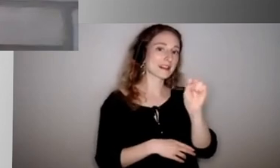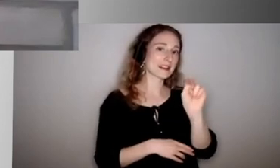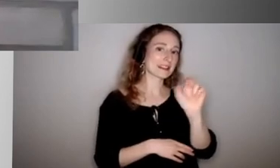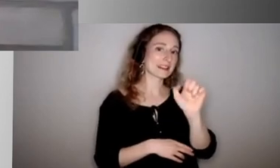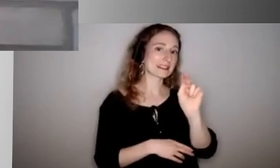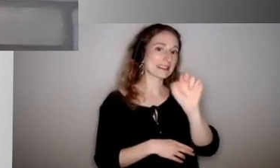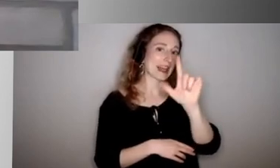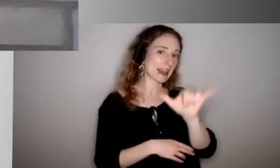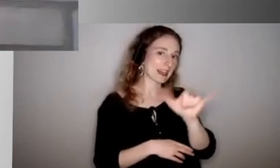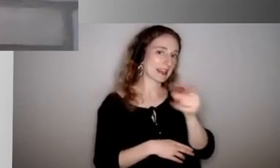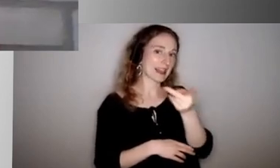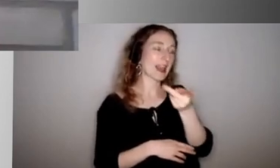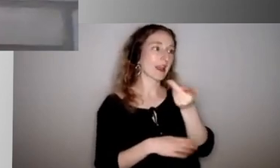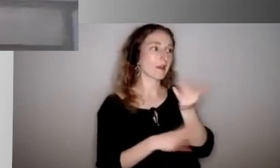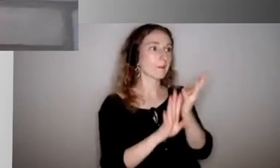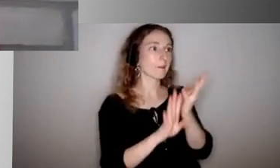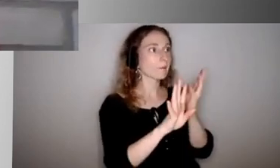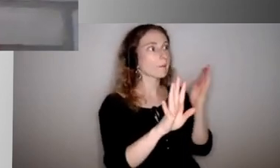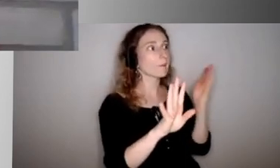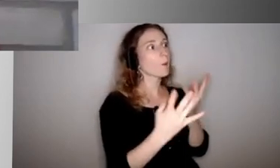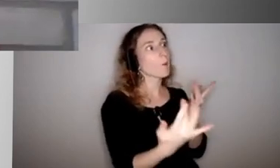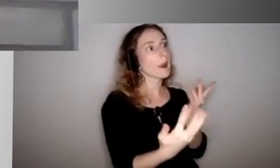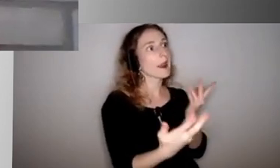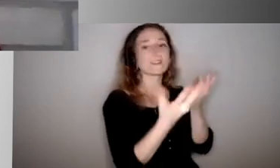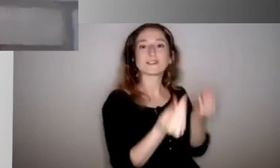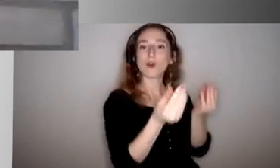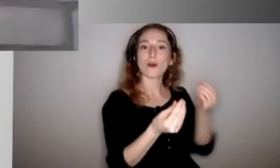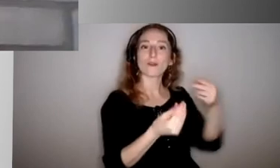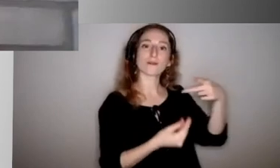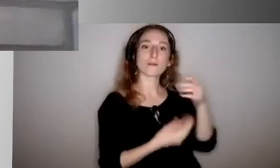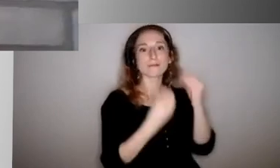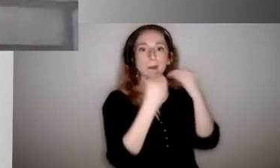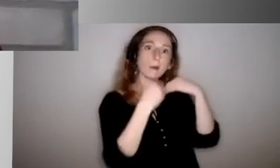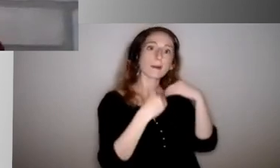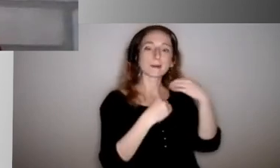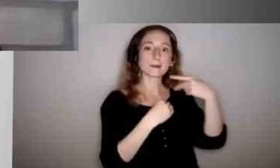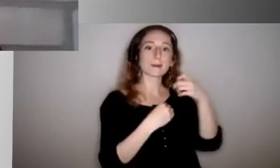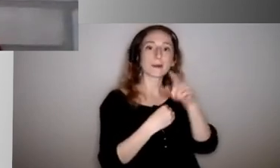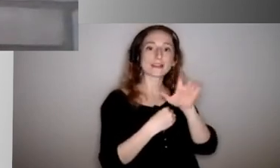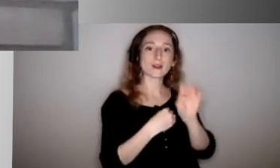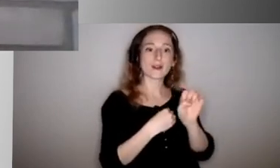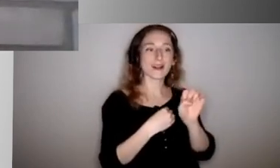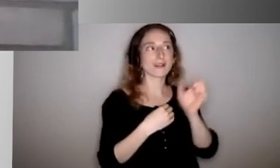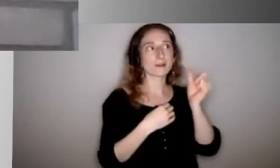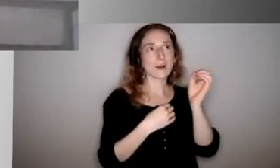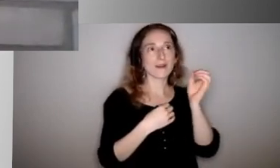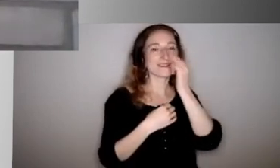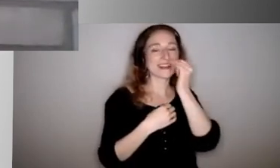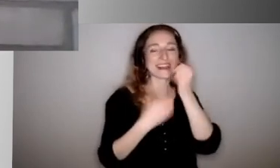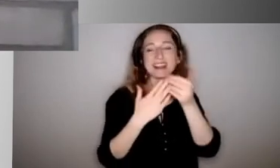spring break and I brought my kids soft pretzels and probably cannot take soft pretzels and hand them out to students right now. But